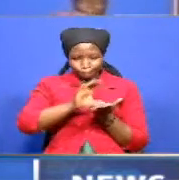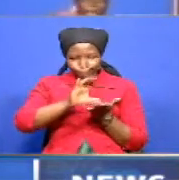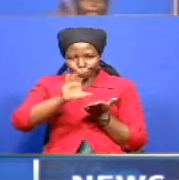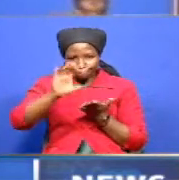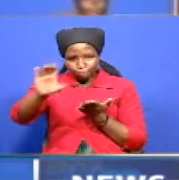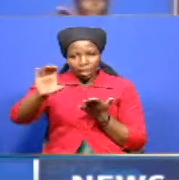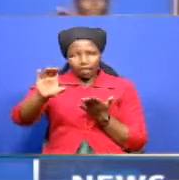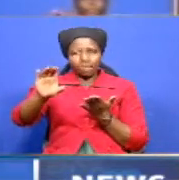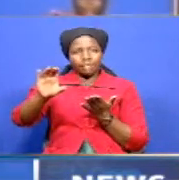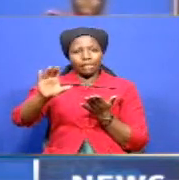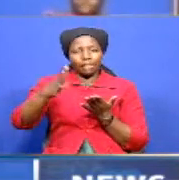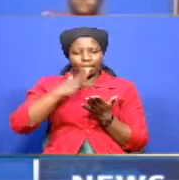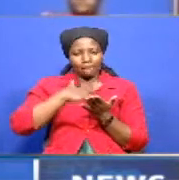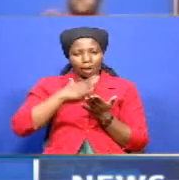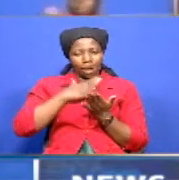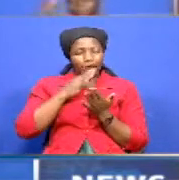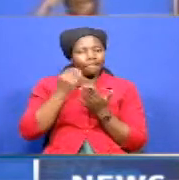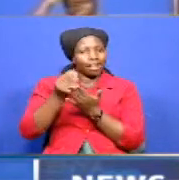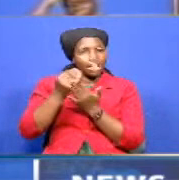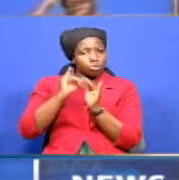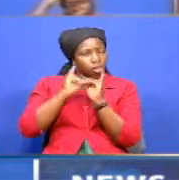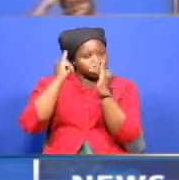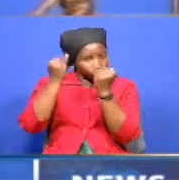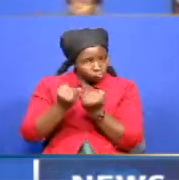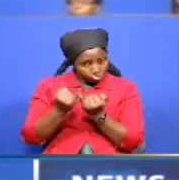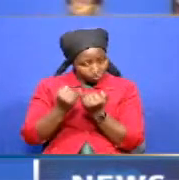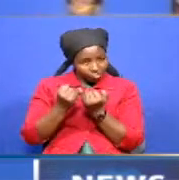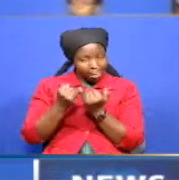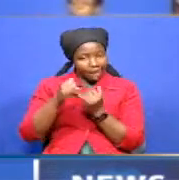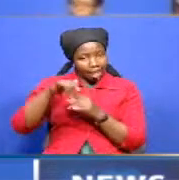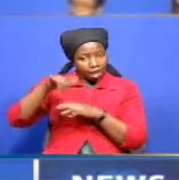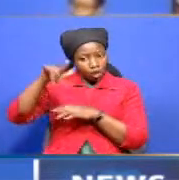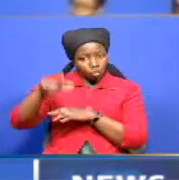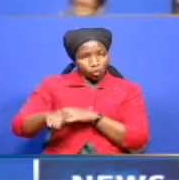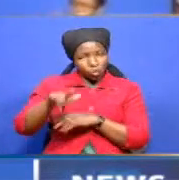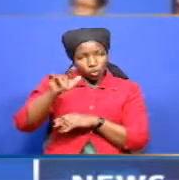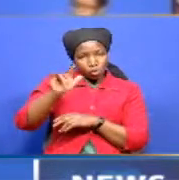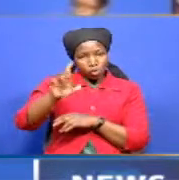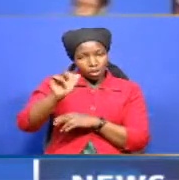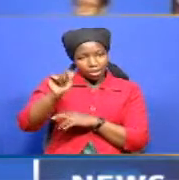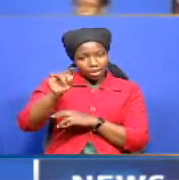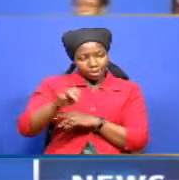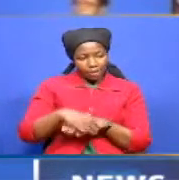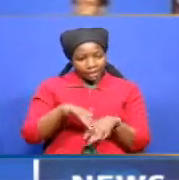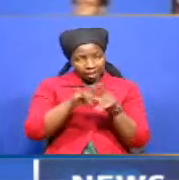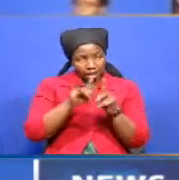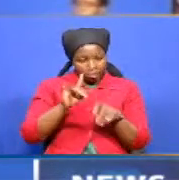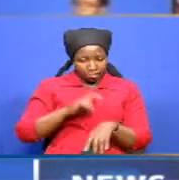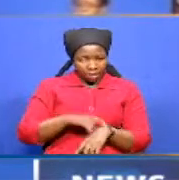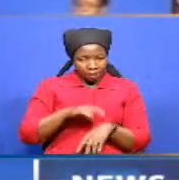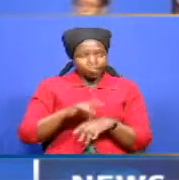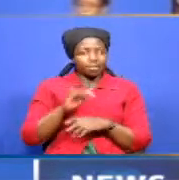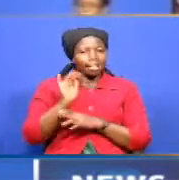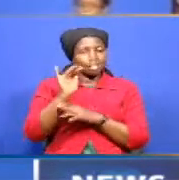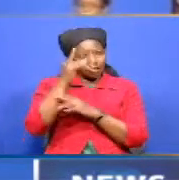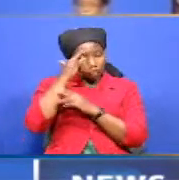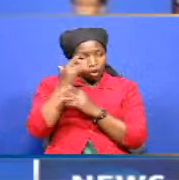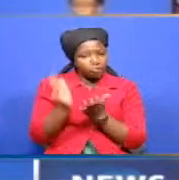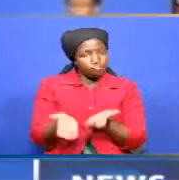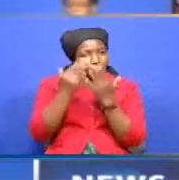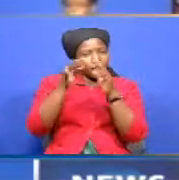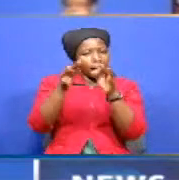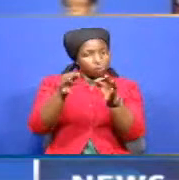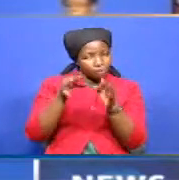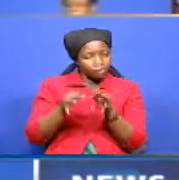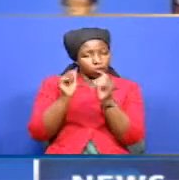you know our lending institutions at concessional very low rates at the same time the committee recommended enhanced accountability and oversight